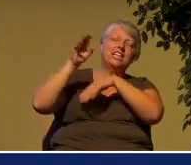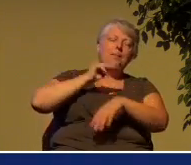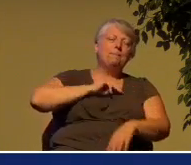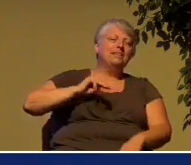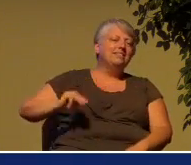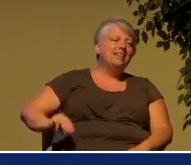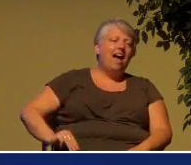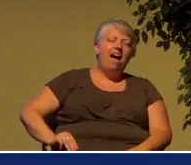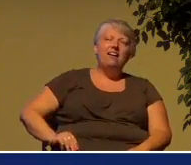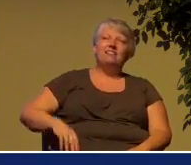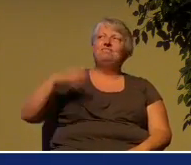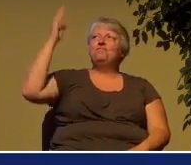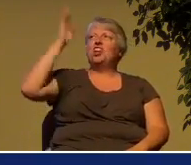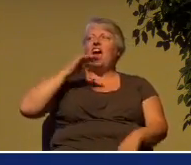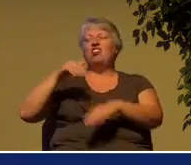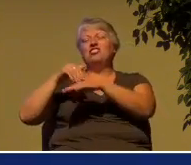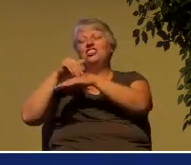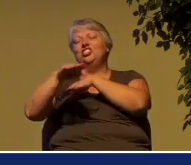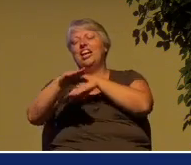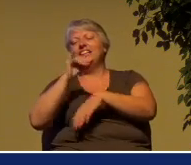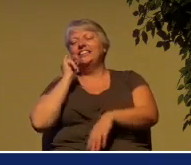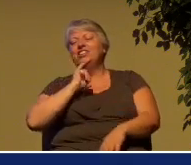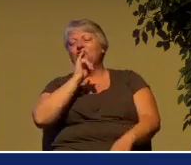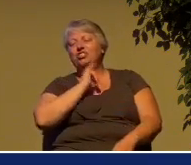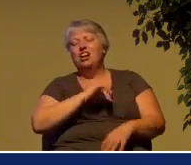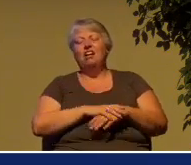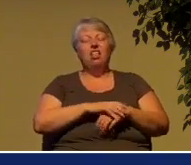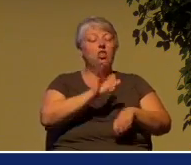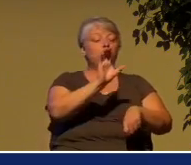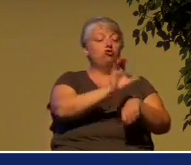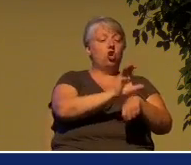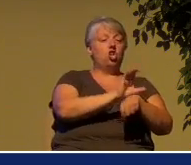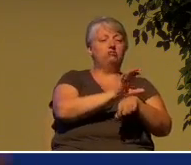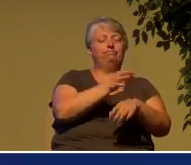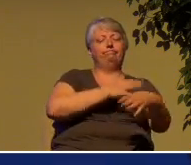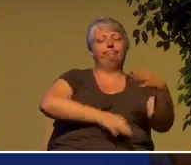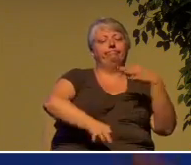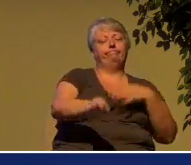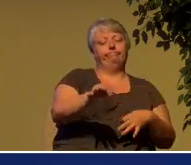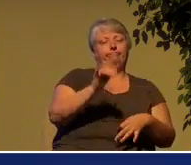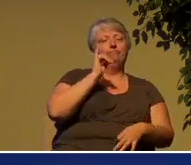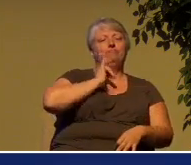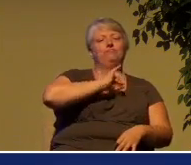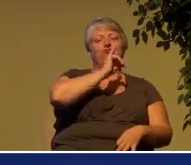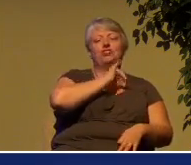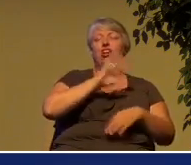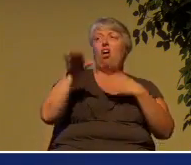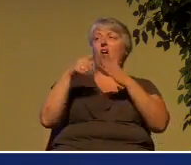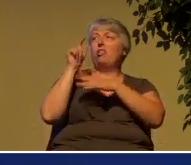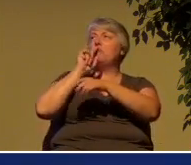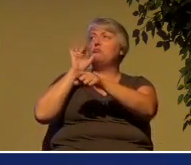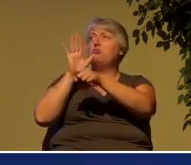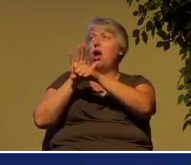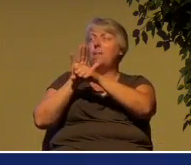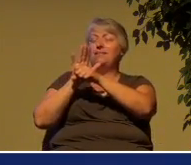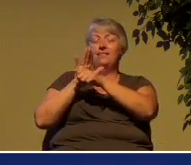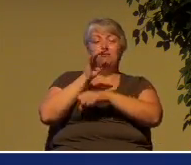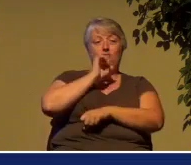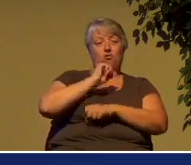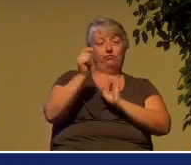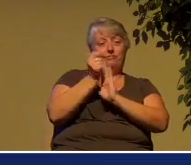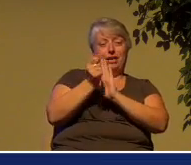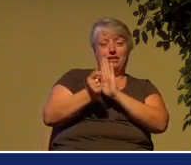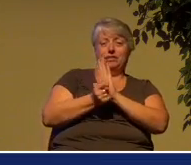rejected Israel. The church has taken the place of Israel. And all the promises made to Israel in the Old Testament